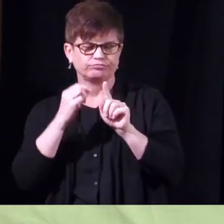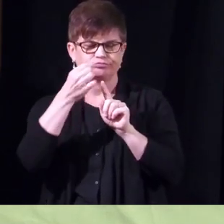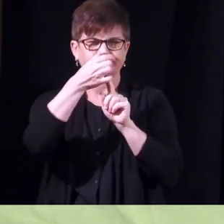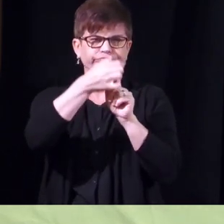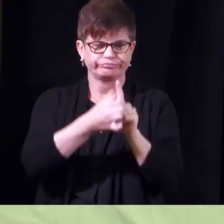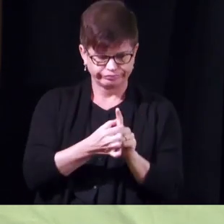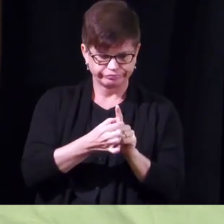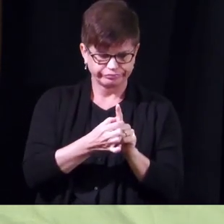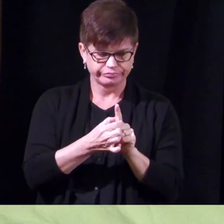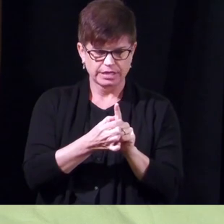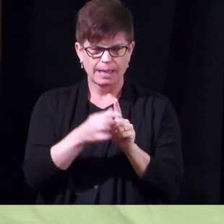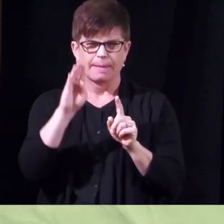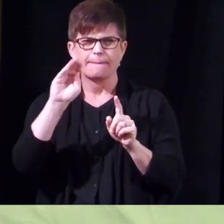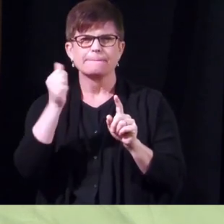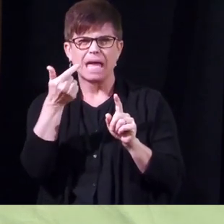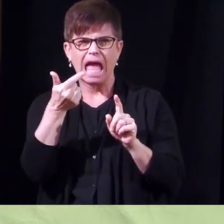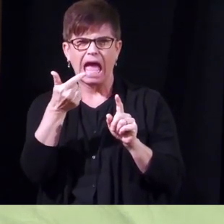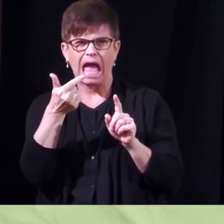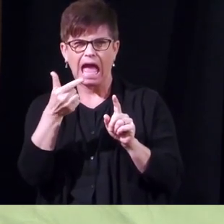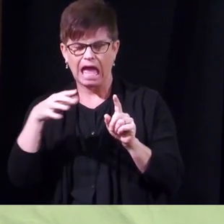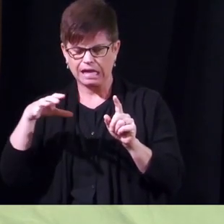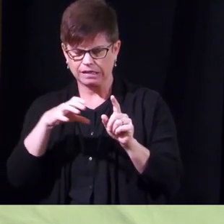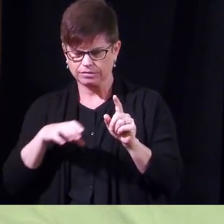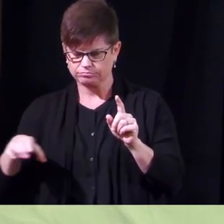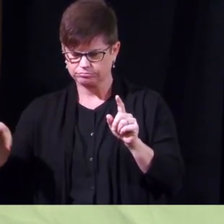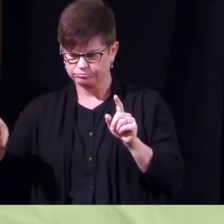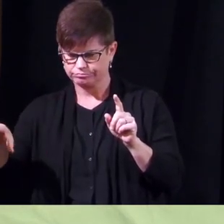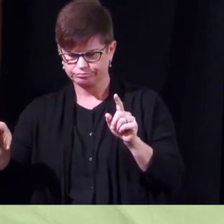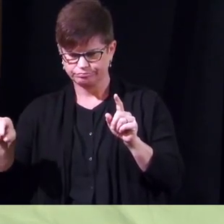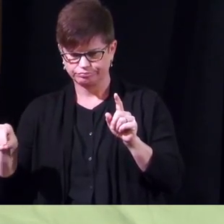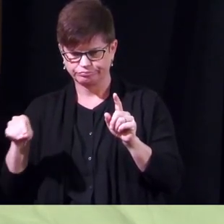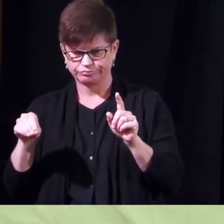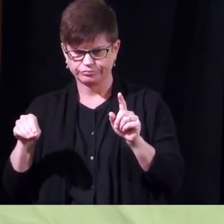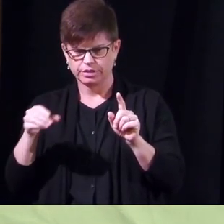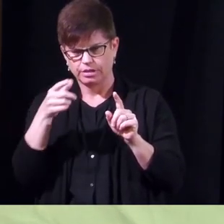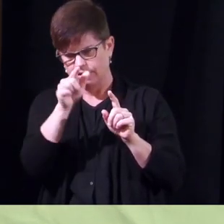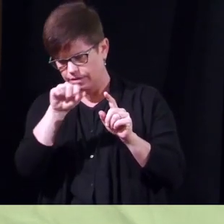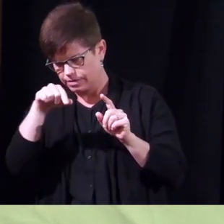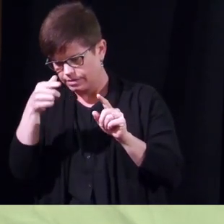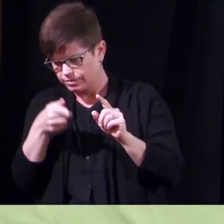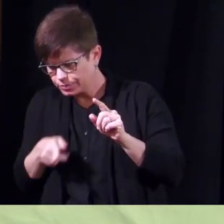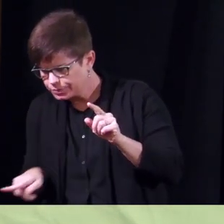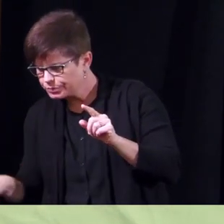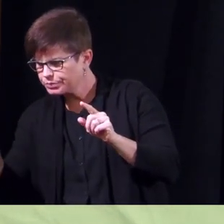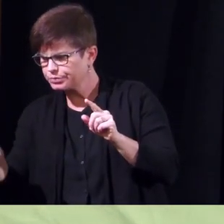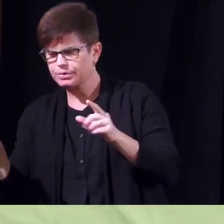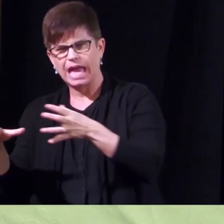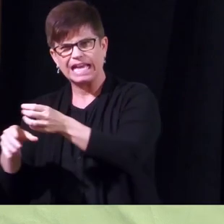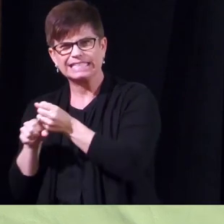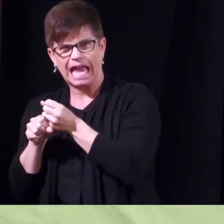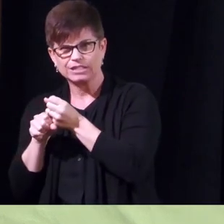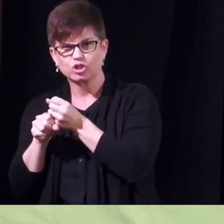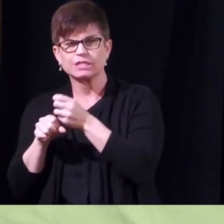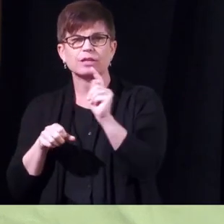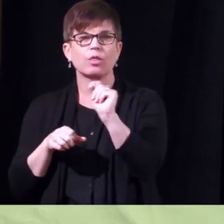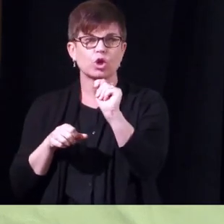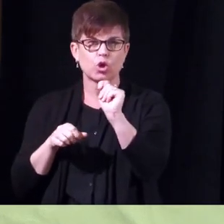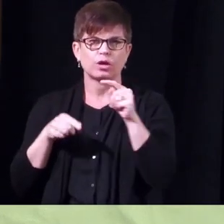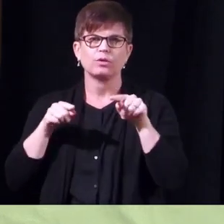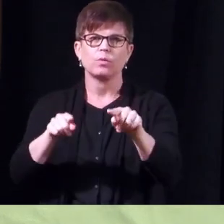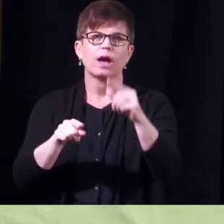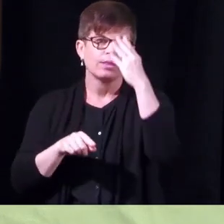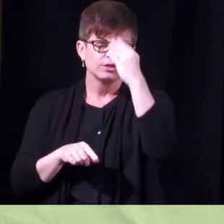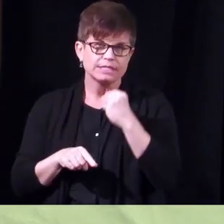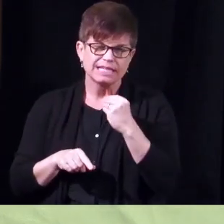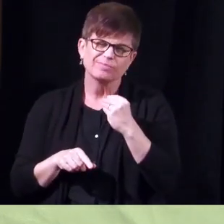the bed and it just catches the urine uh while they're while they might be sleeping uh but condom catheters can